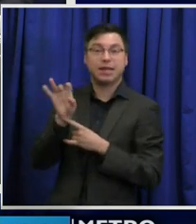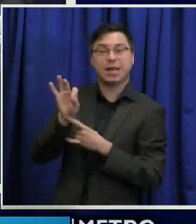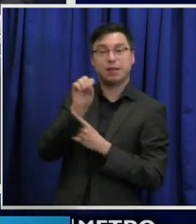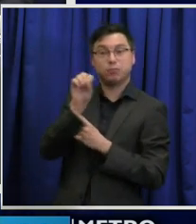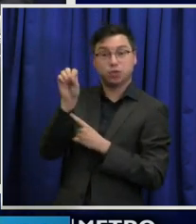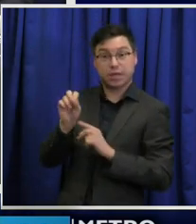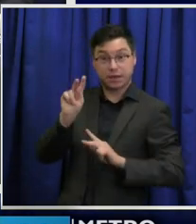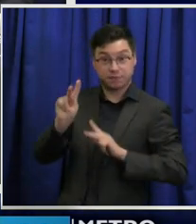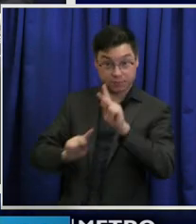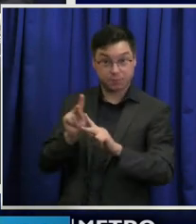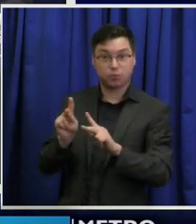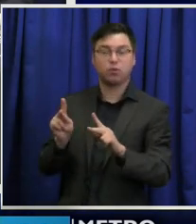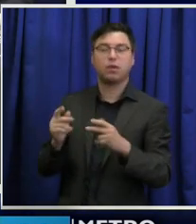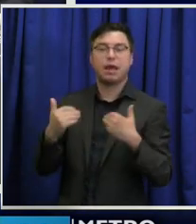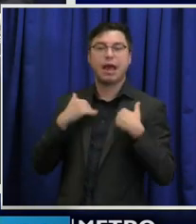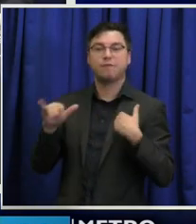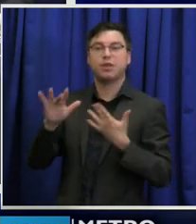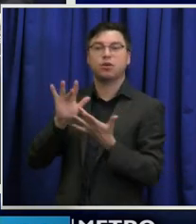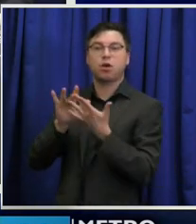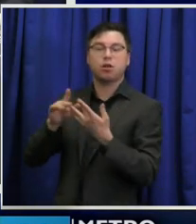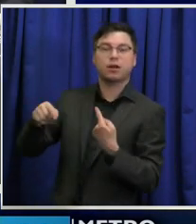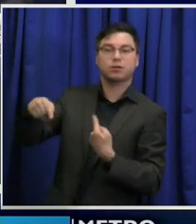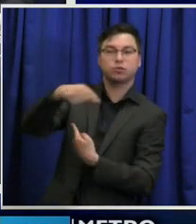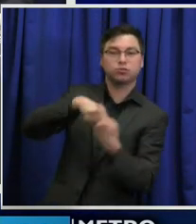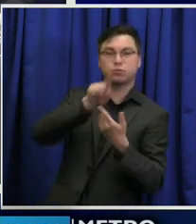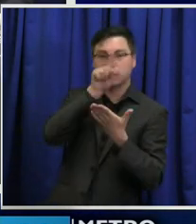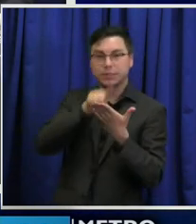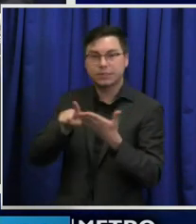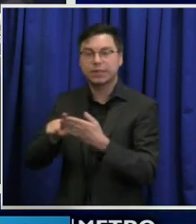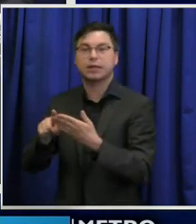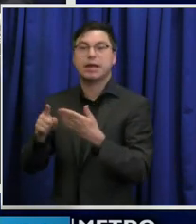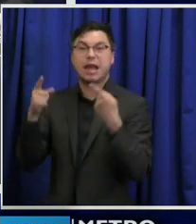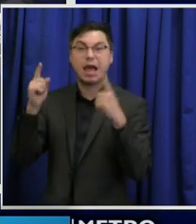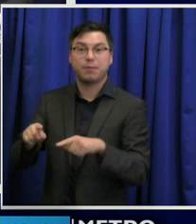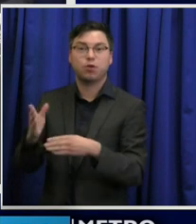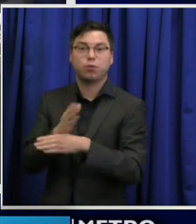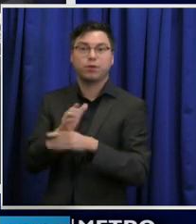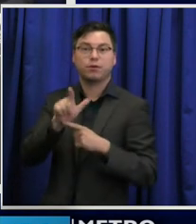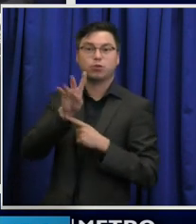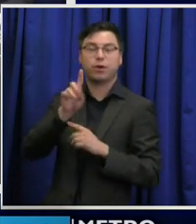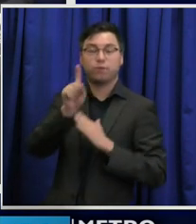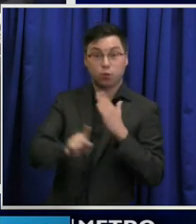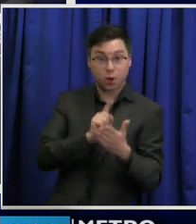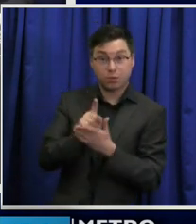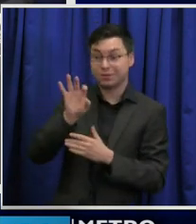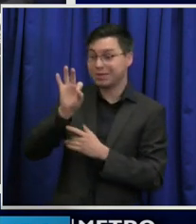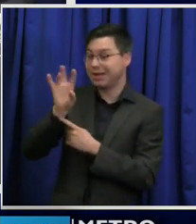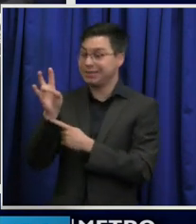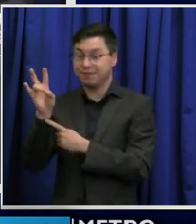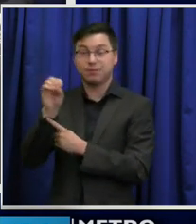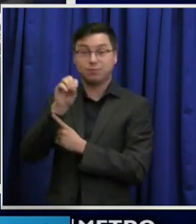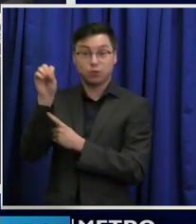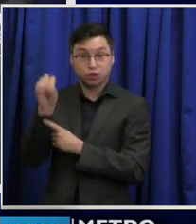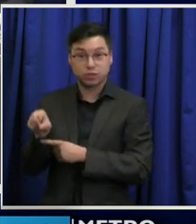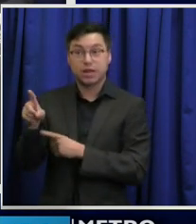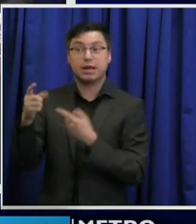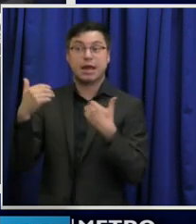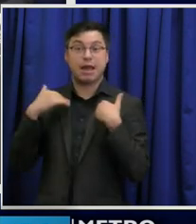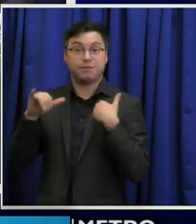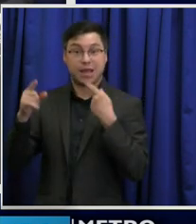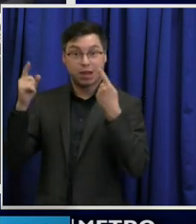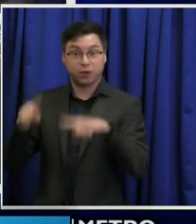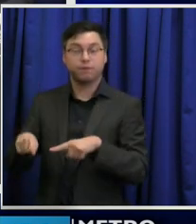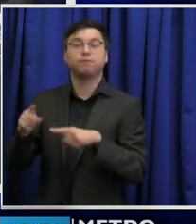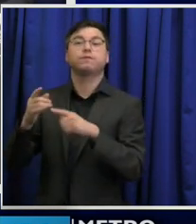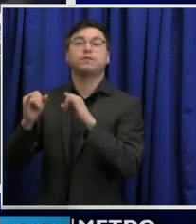people have their contact tracing interview conducted within 24 hours. 97% of people have their contact tracing interview conducted in